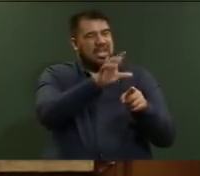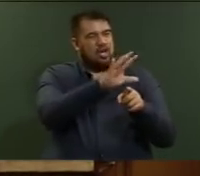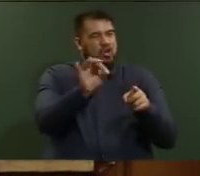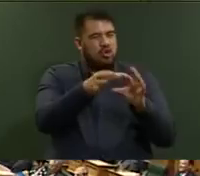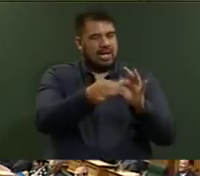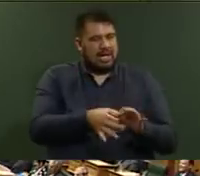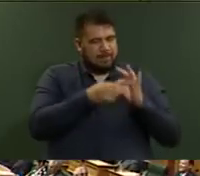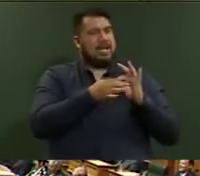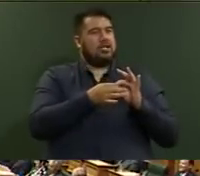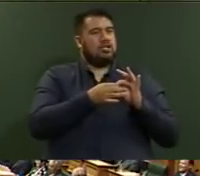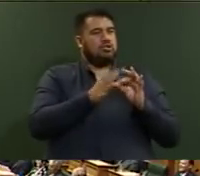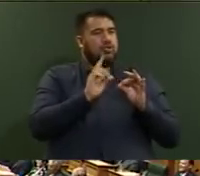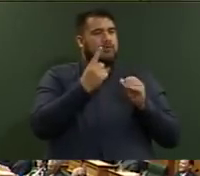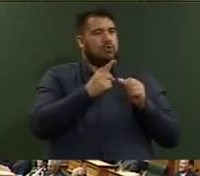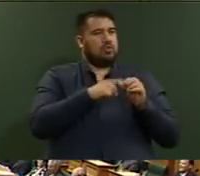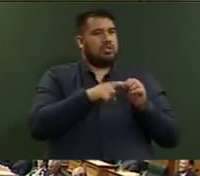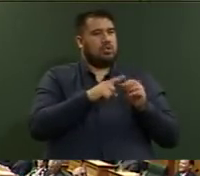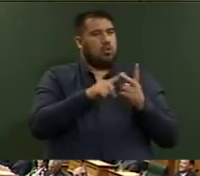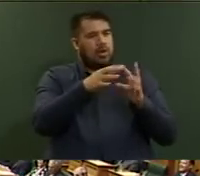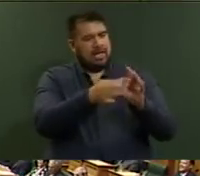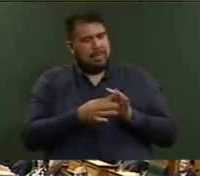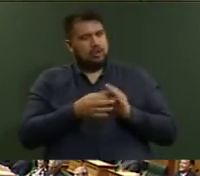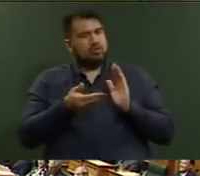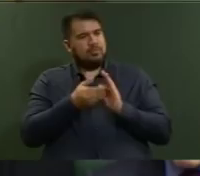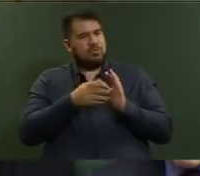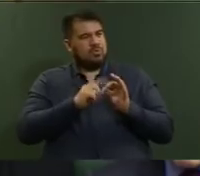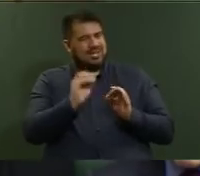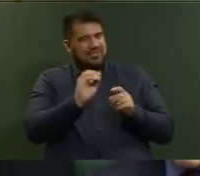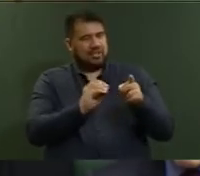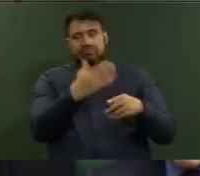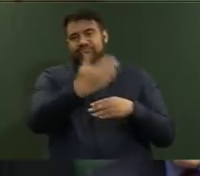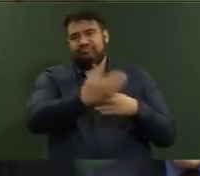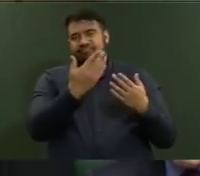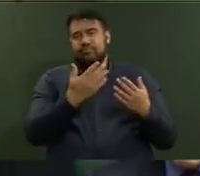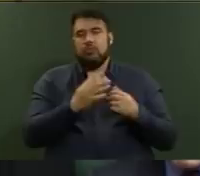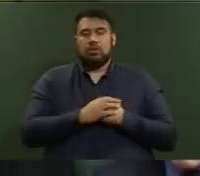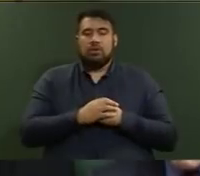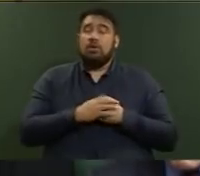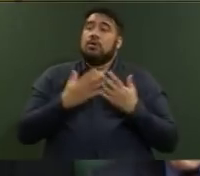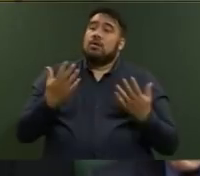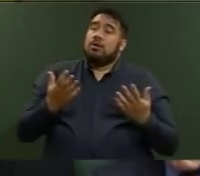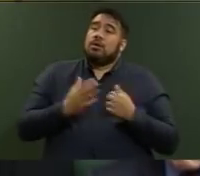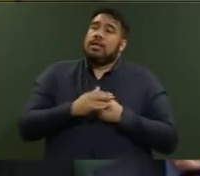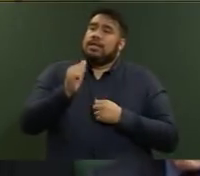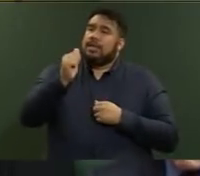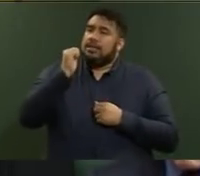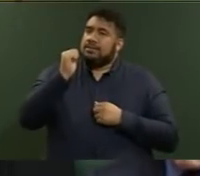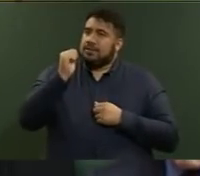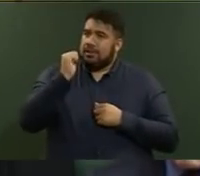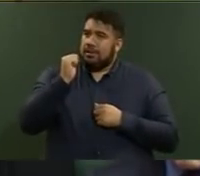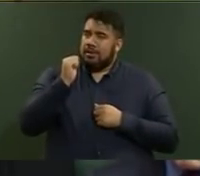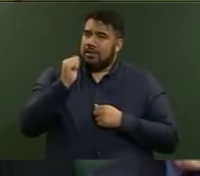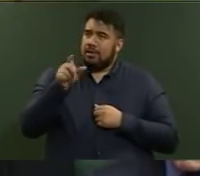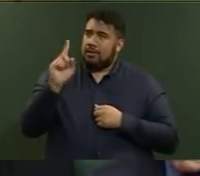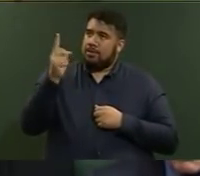primary or any of the supplementary. To the Minister, when he said to the media yesterday that the Government